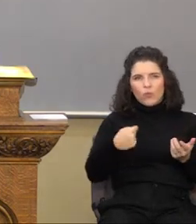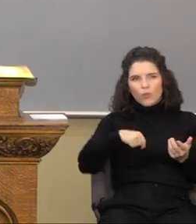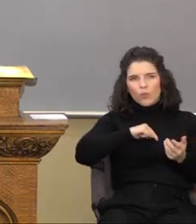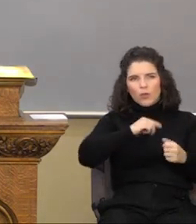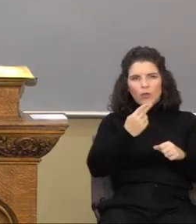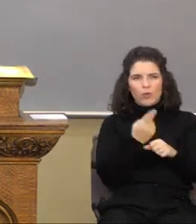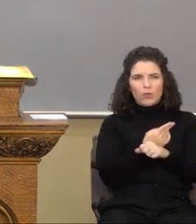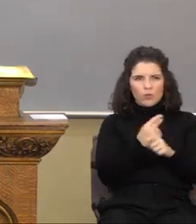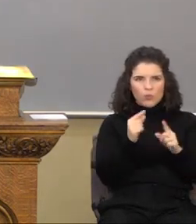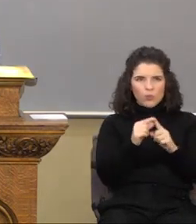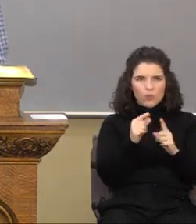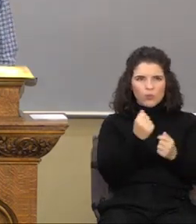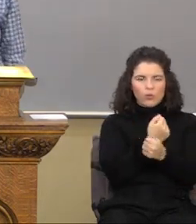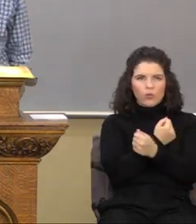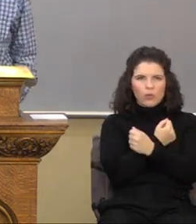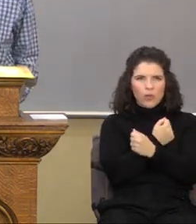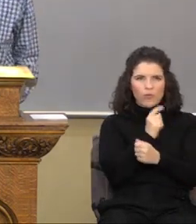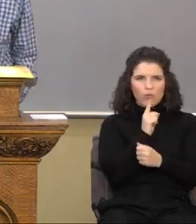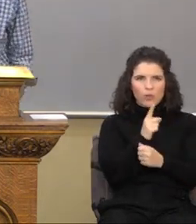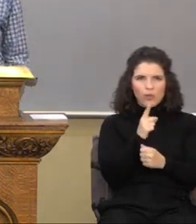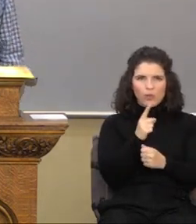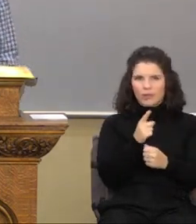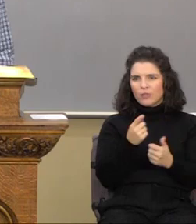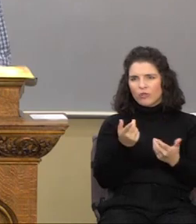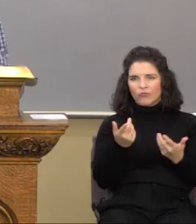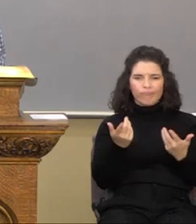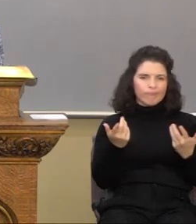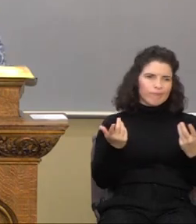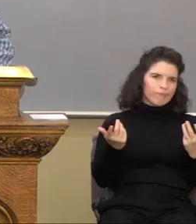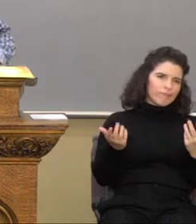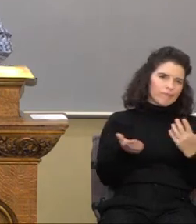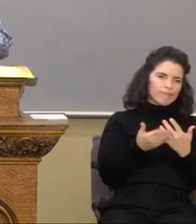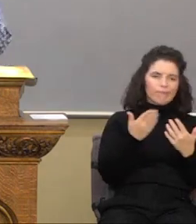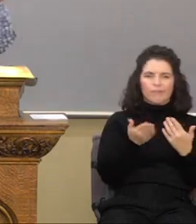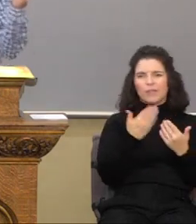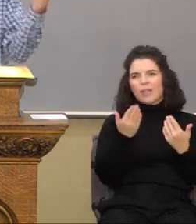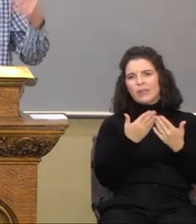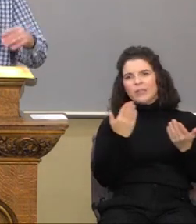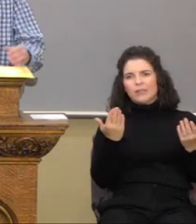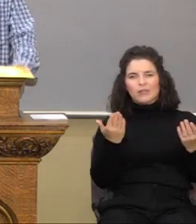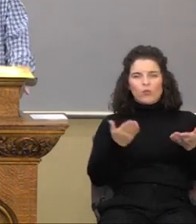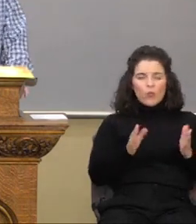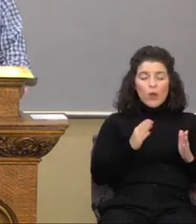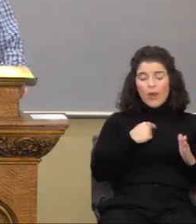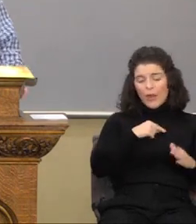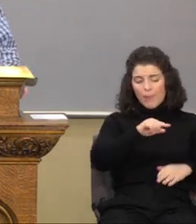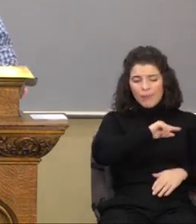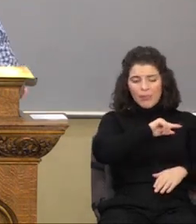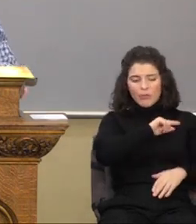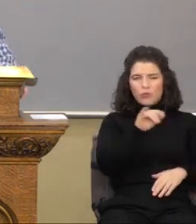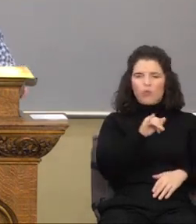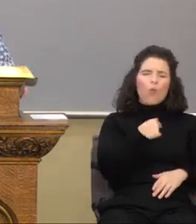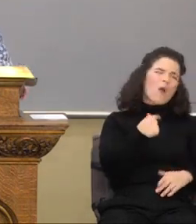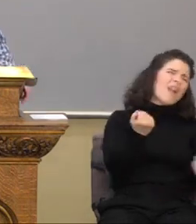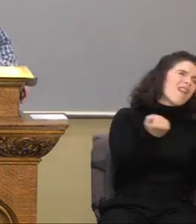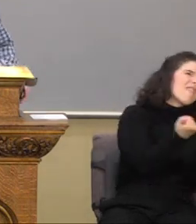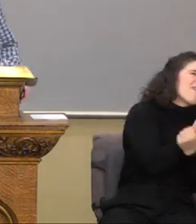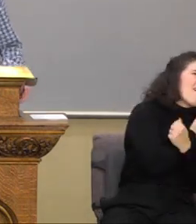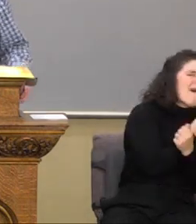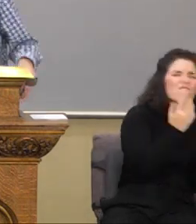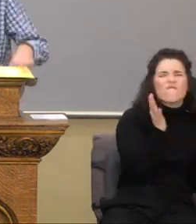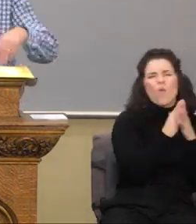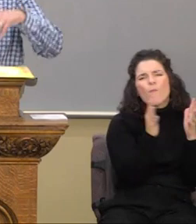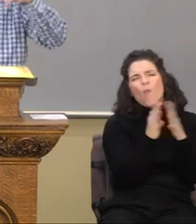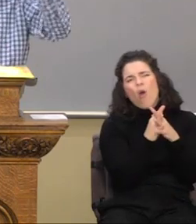love really in such a flippant way. I mean, I'm guilty of it. I love football.